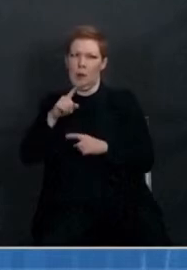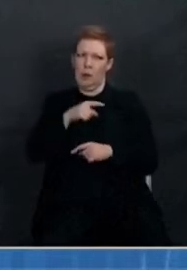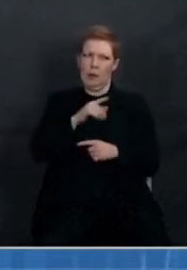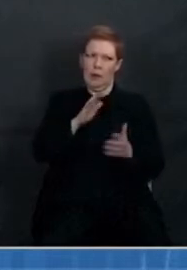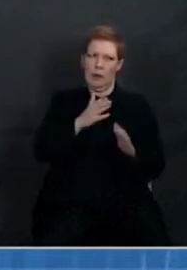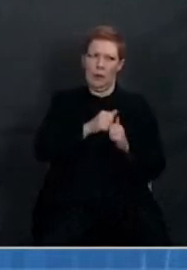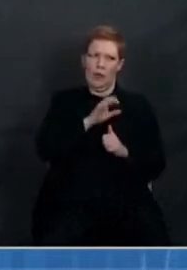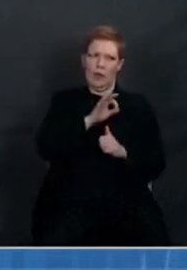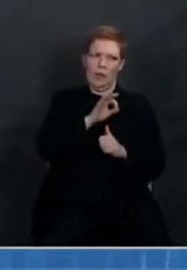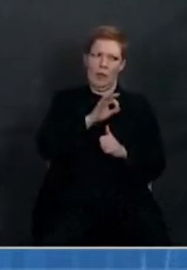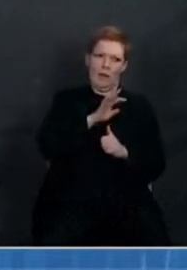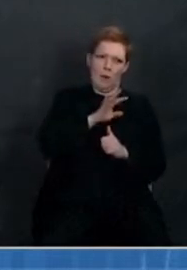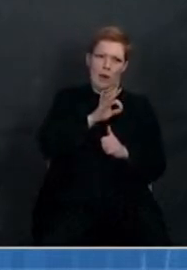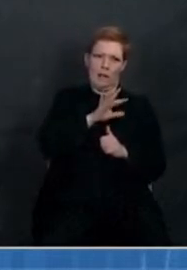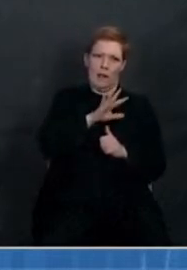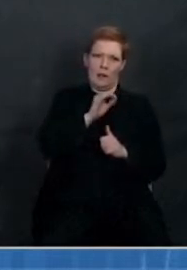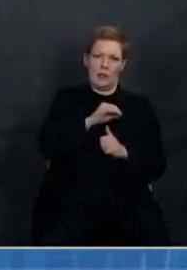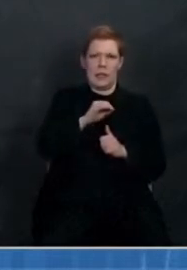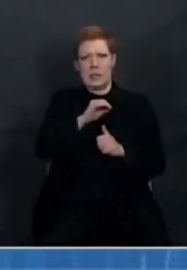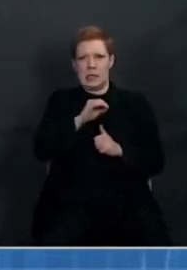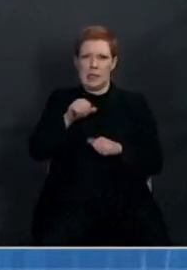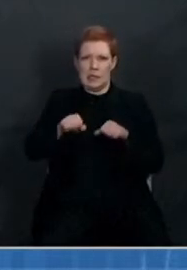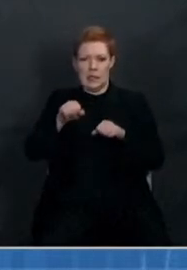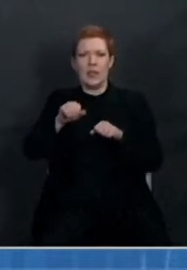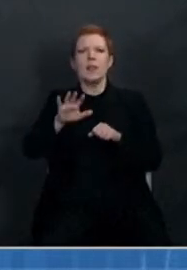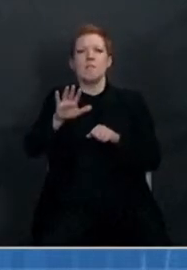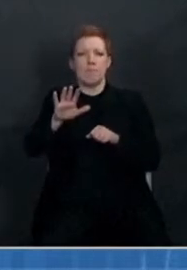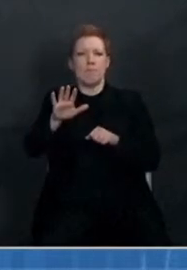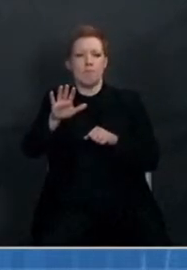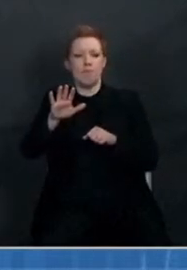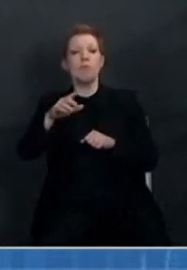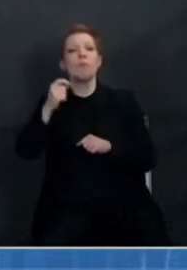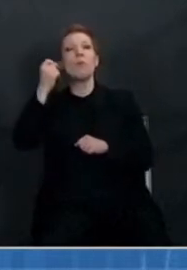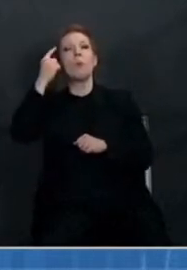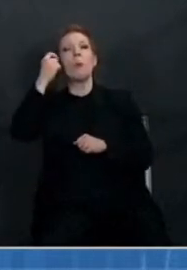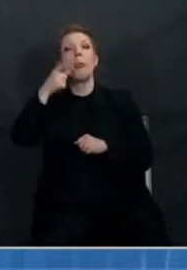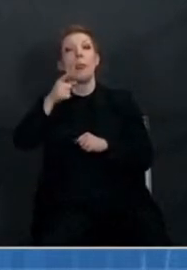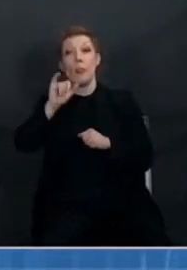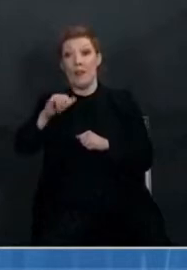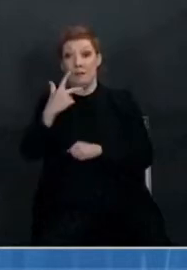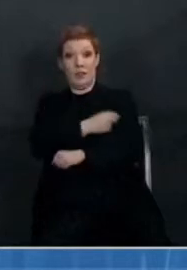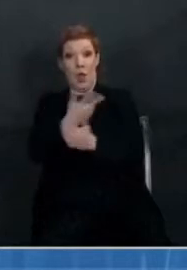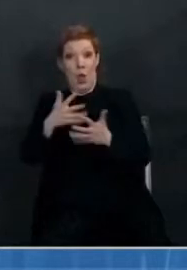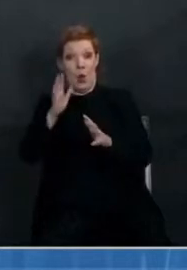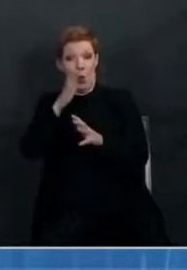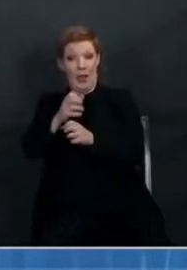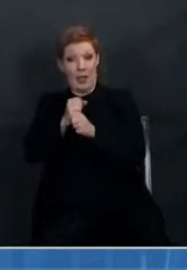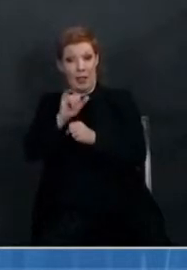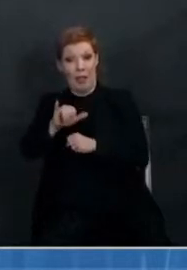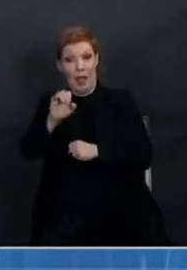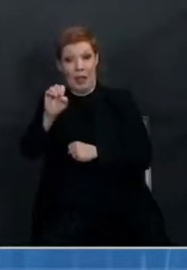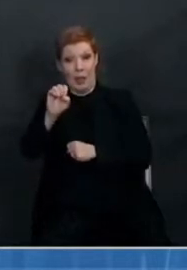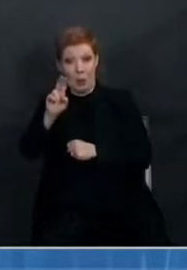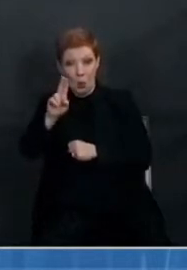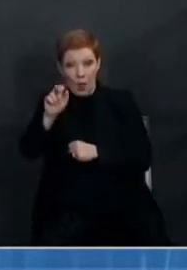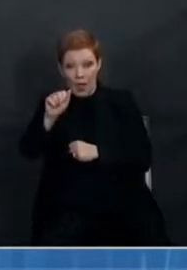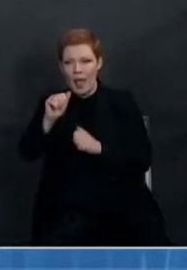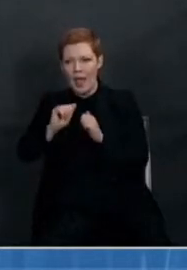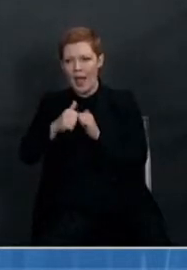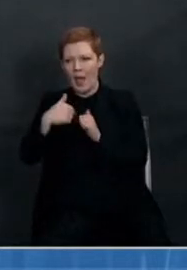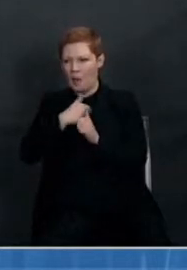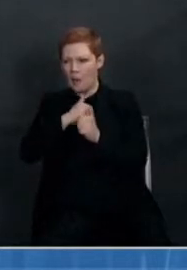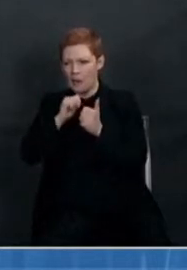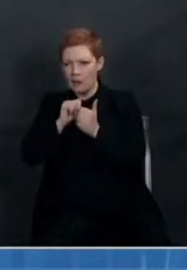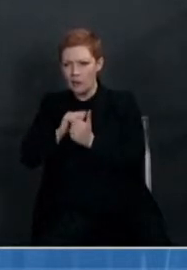now between the vaccines that have already been given an EUA, those that will get an EUA, and how we address